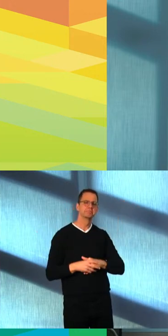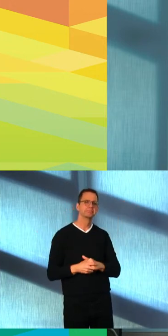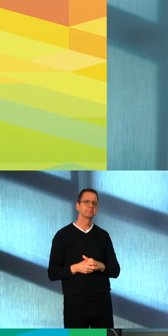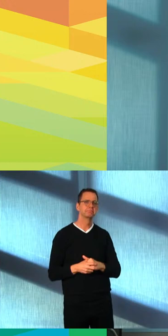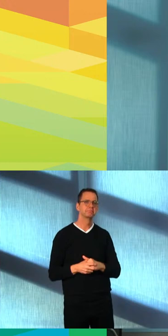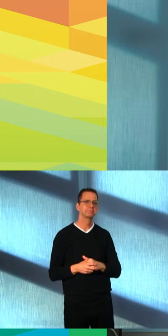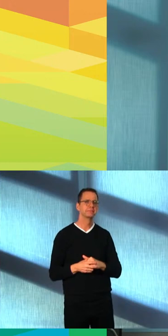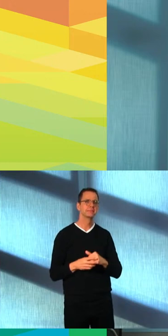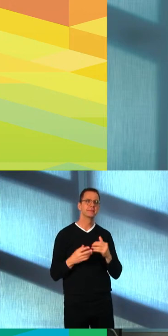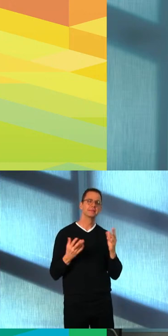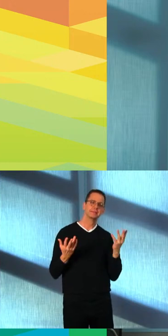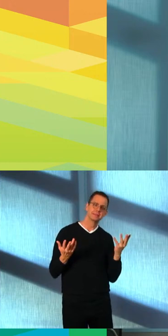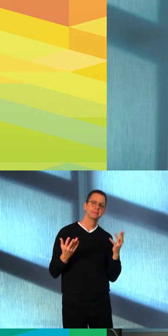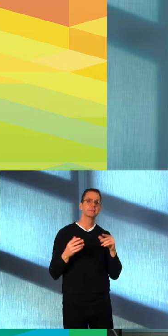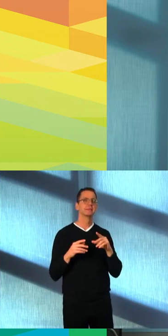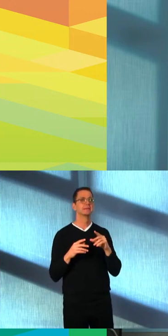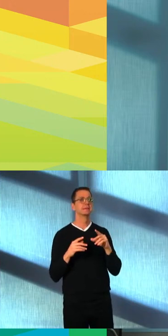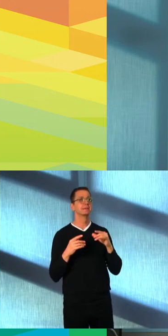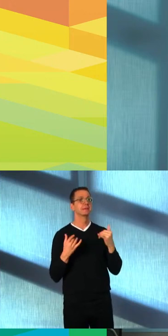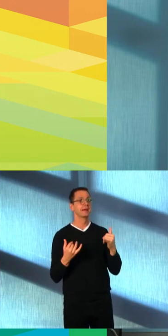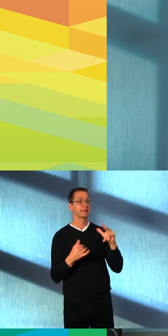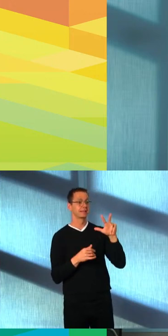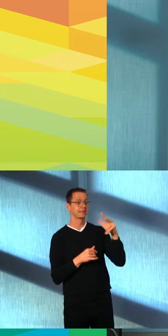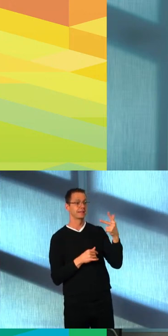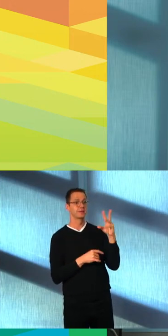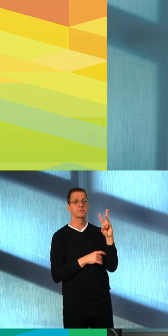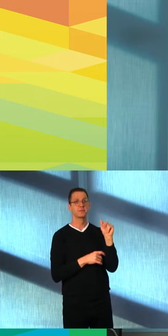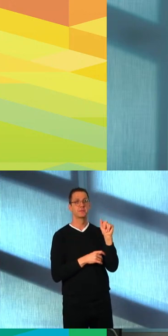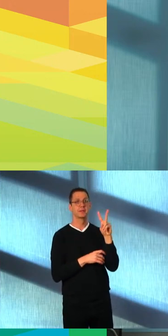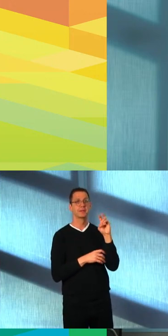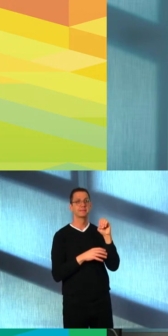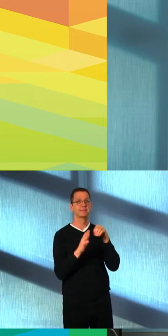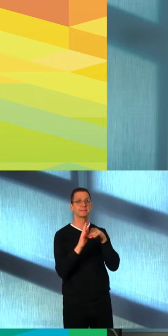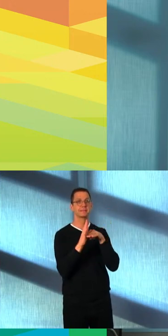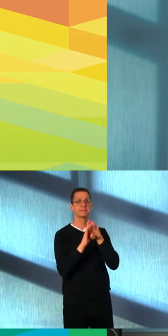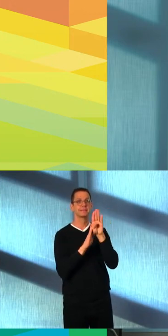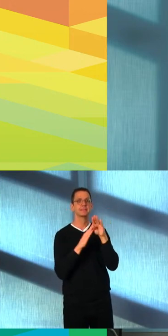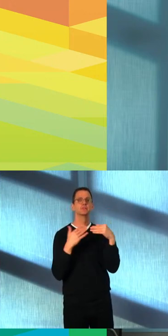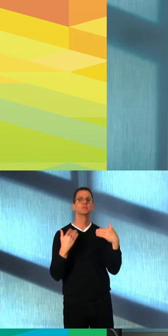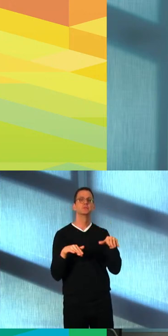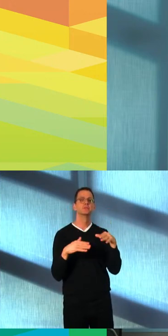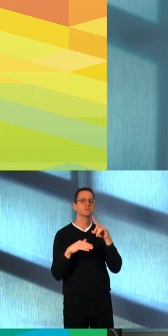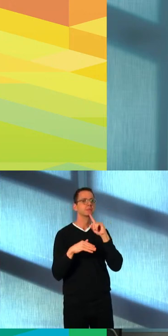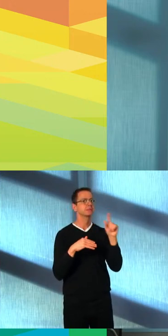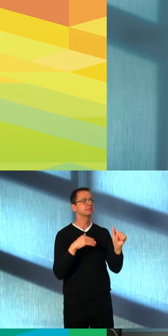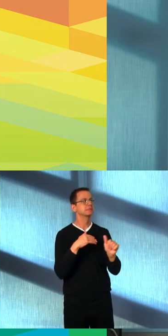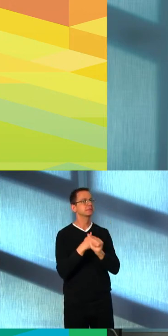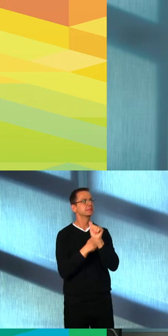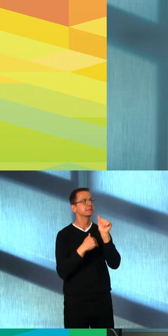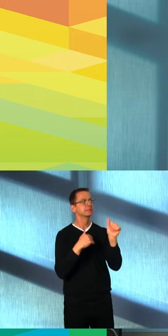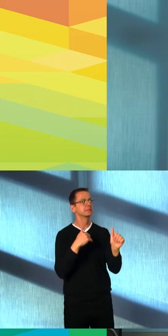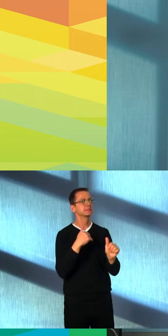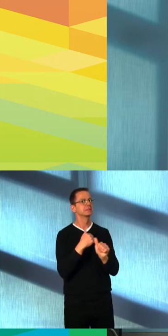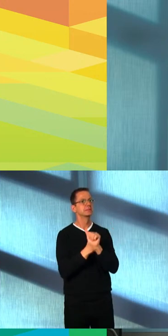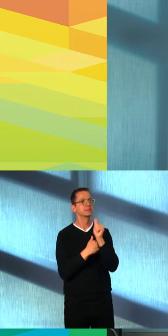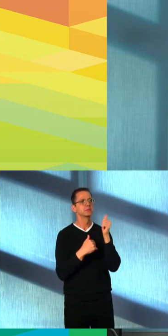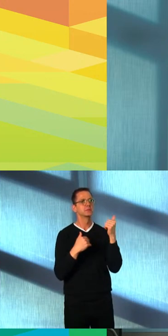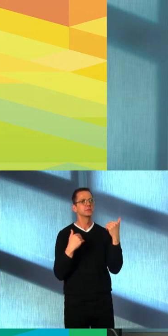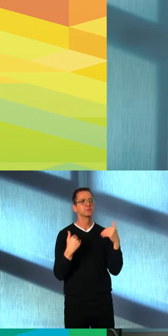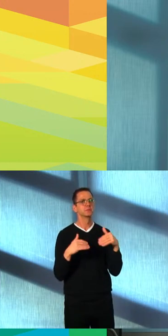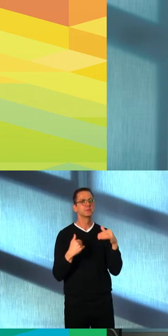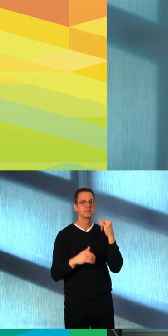dangerous third wave, please remember to stay home if you are feeling sick, and follow those public health